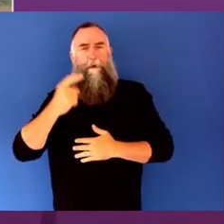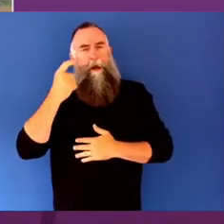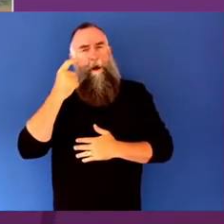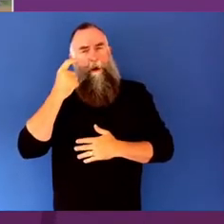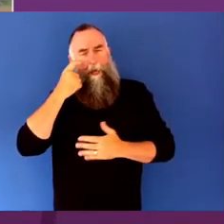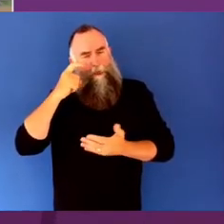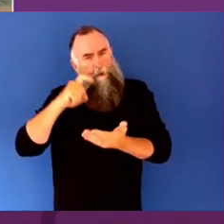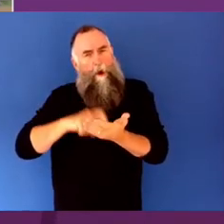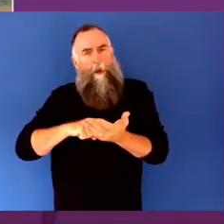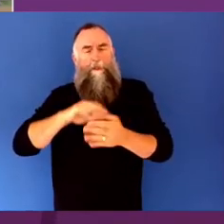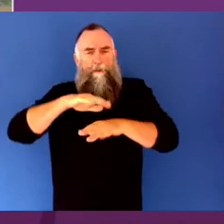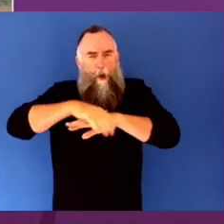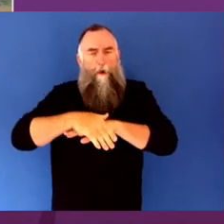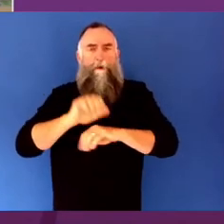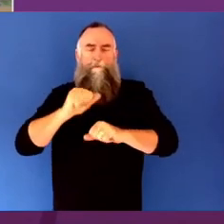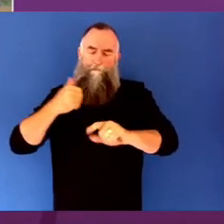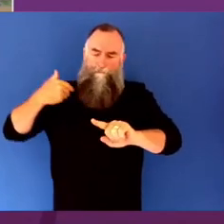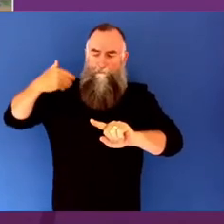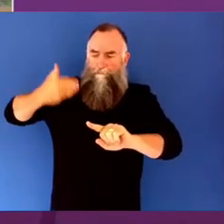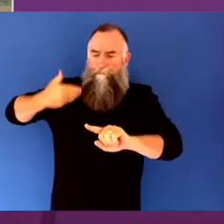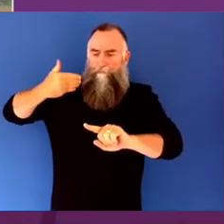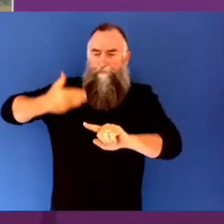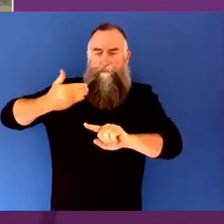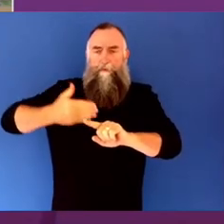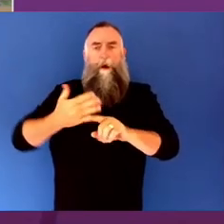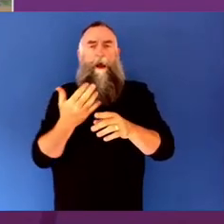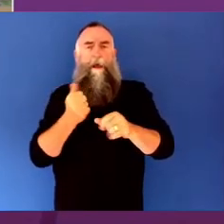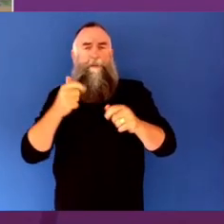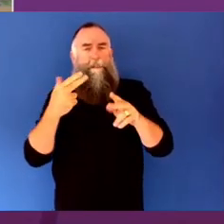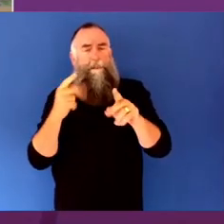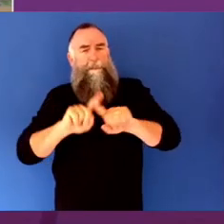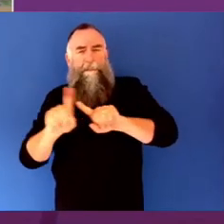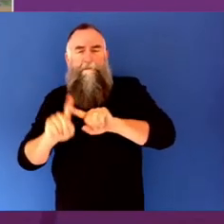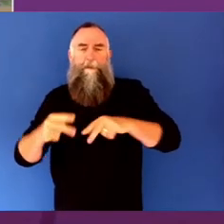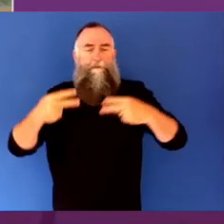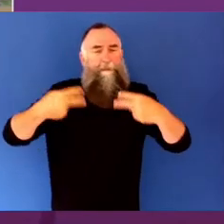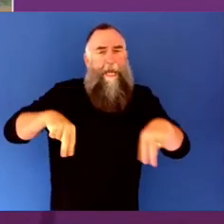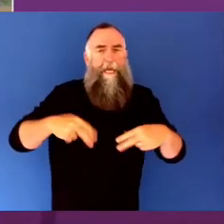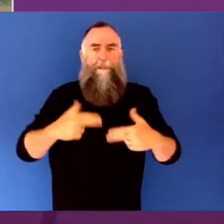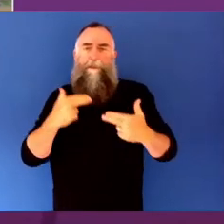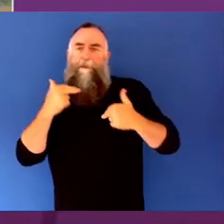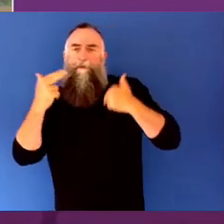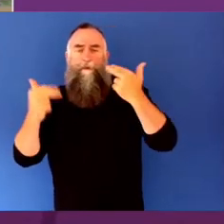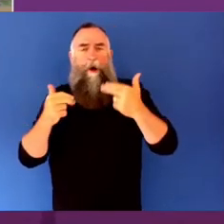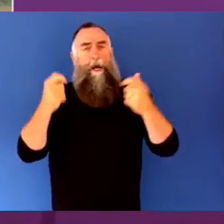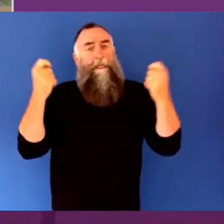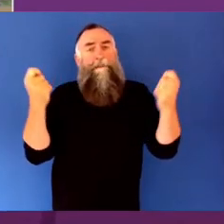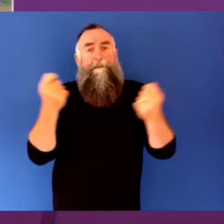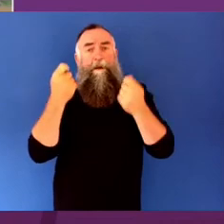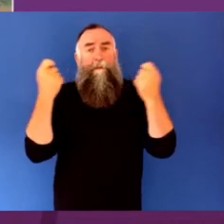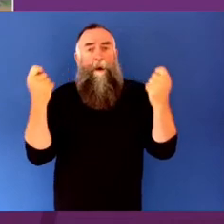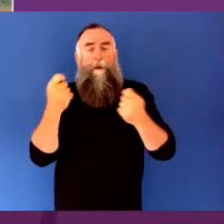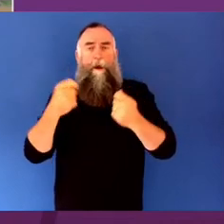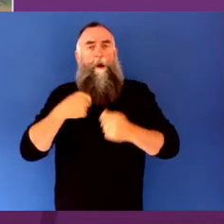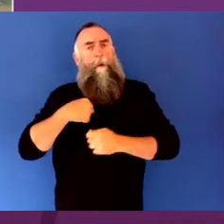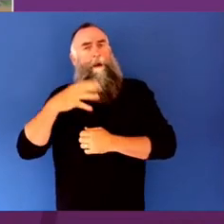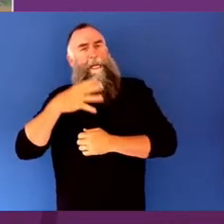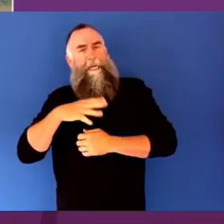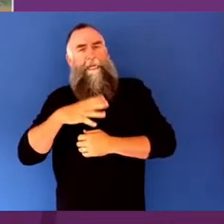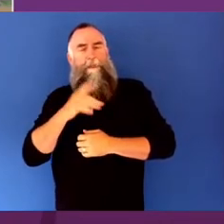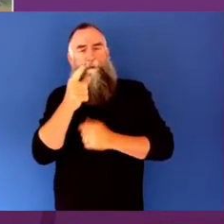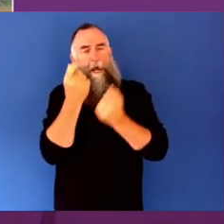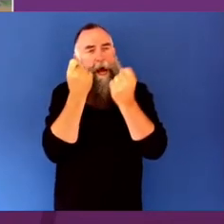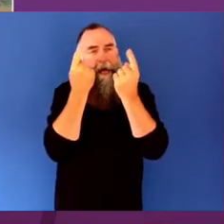involves smoking ceremony, a song and dance and also making sure that you understand the relationship